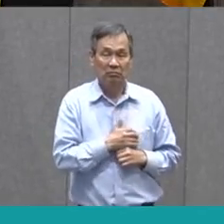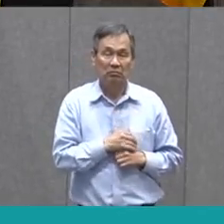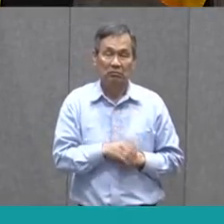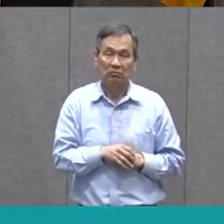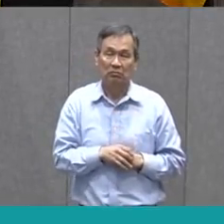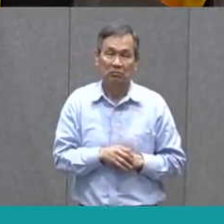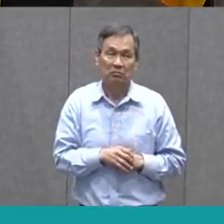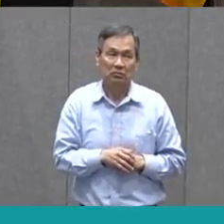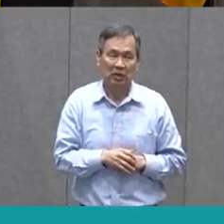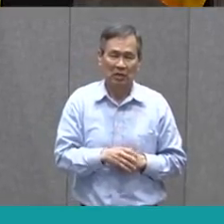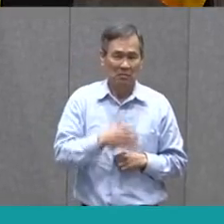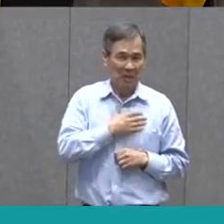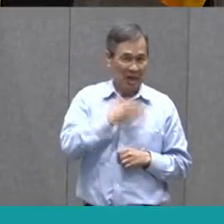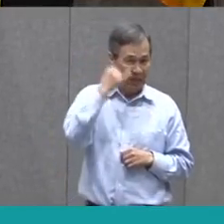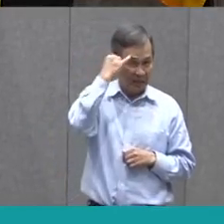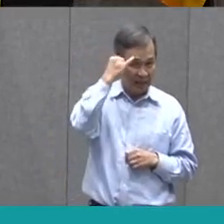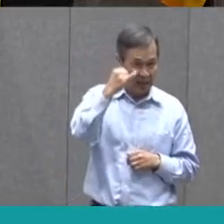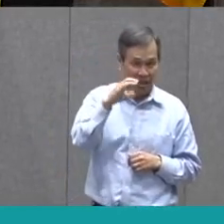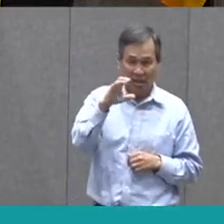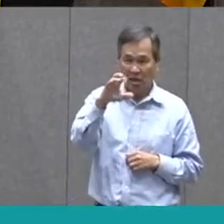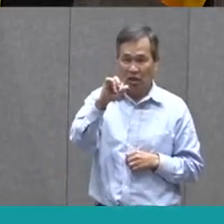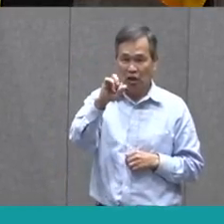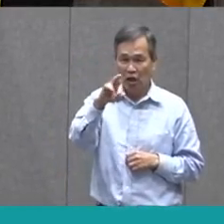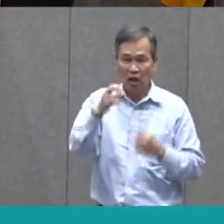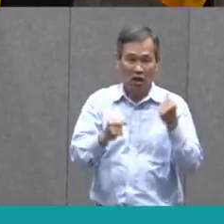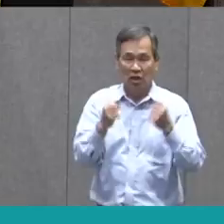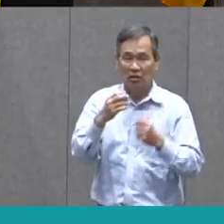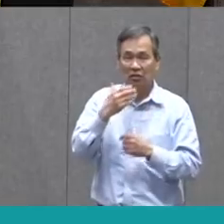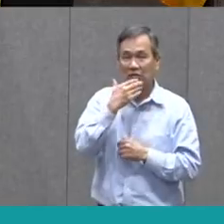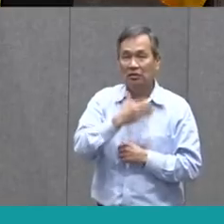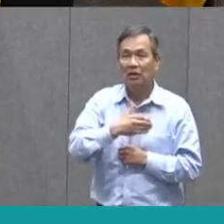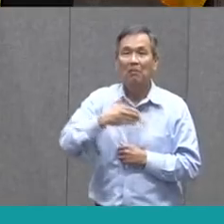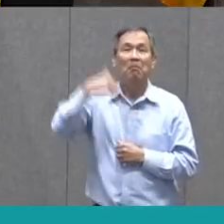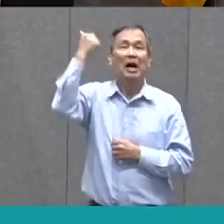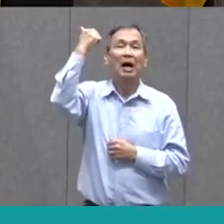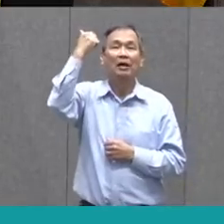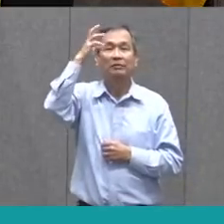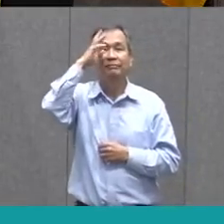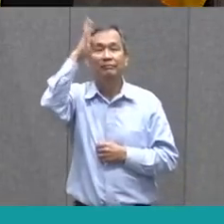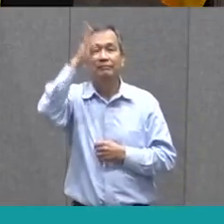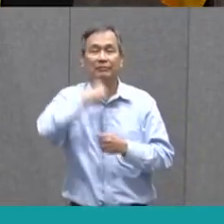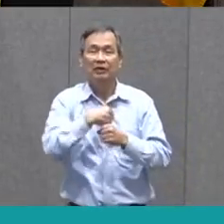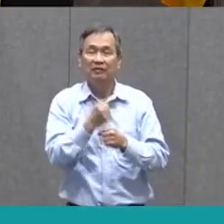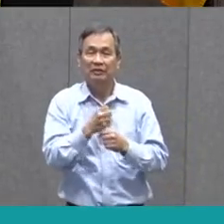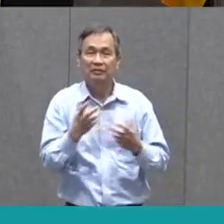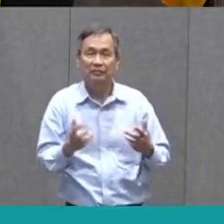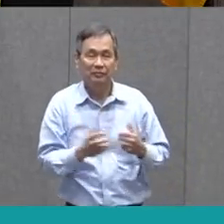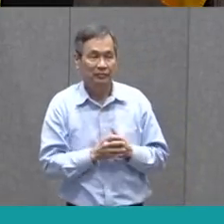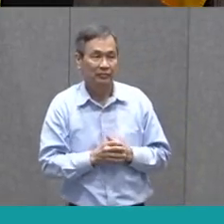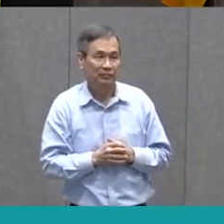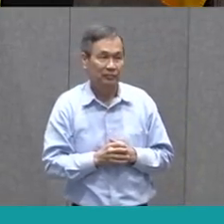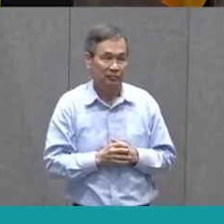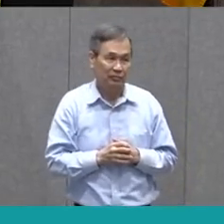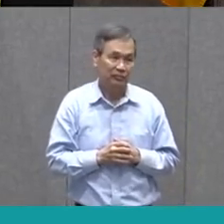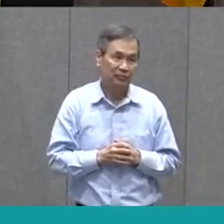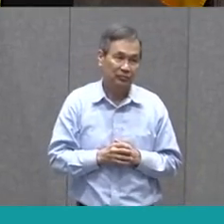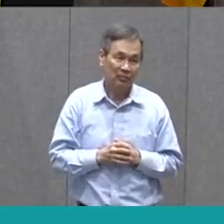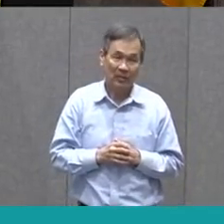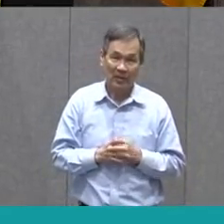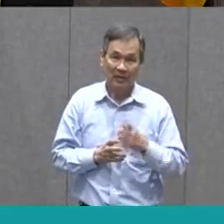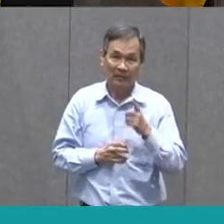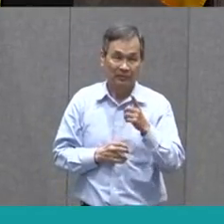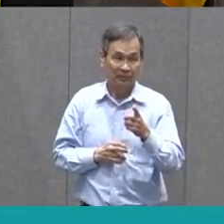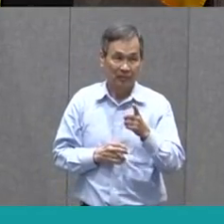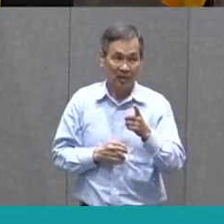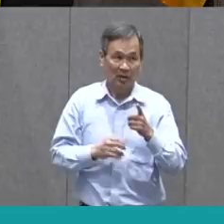So my idea is the car is the greatest invention ever. Here's my graphic organizer. My next step is,